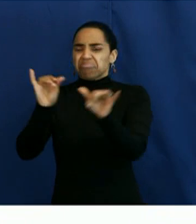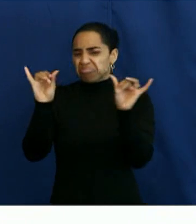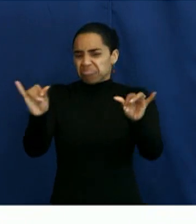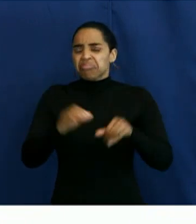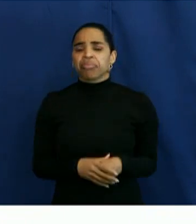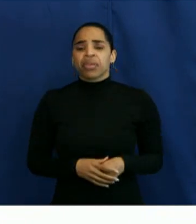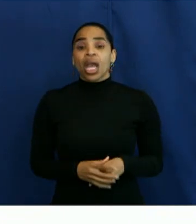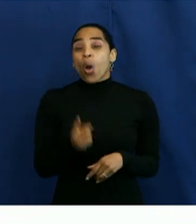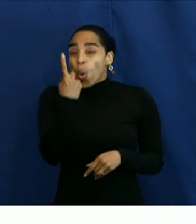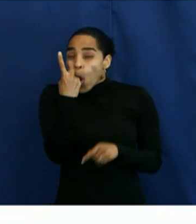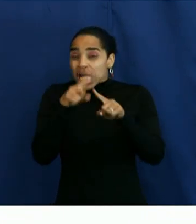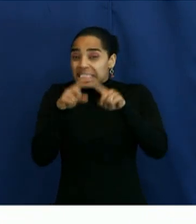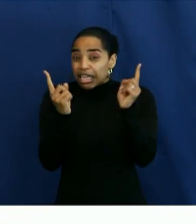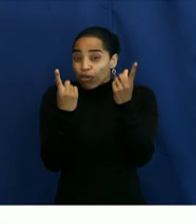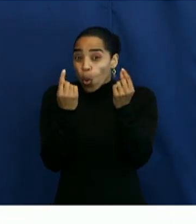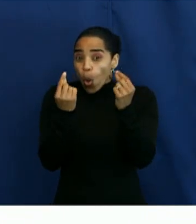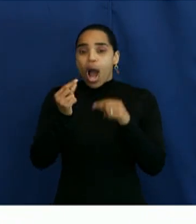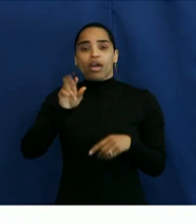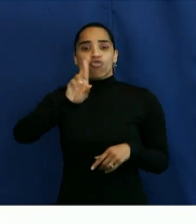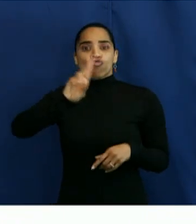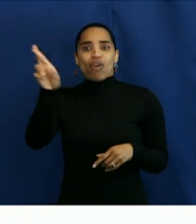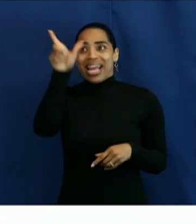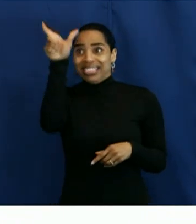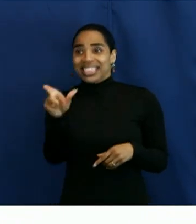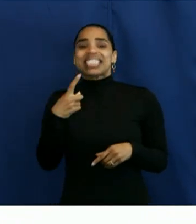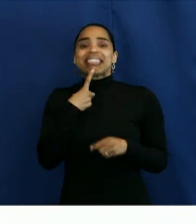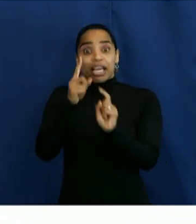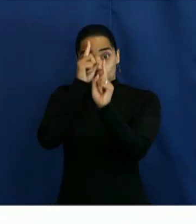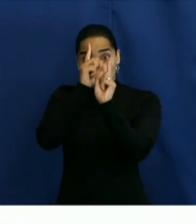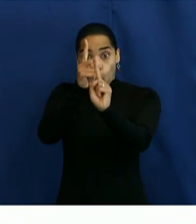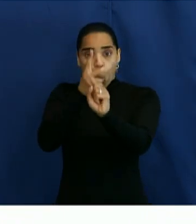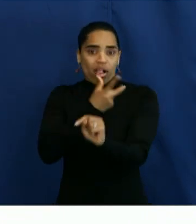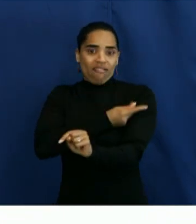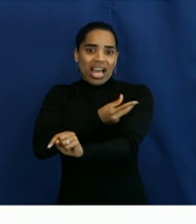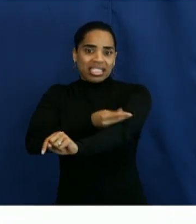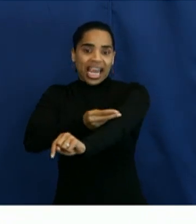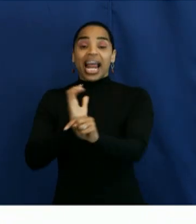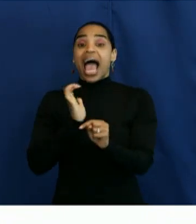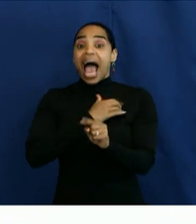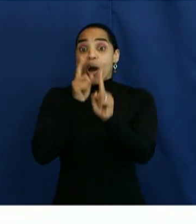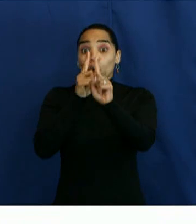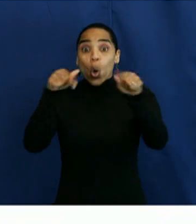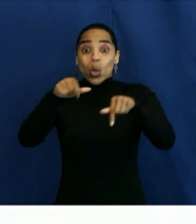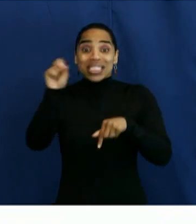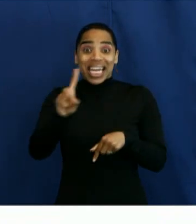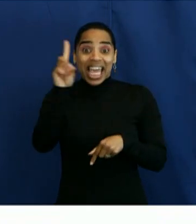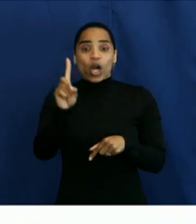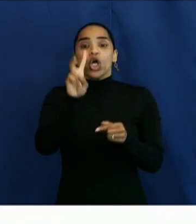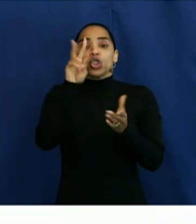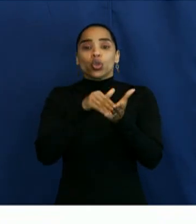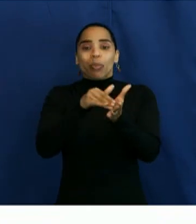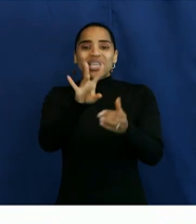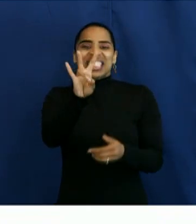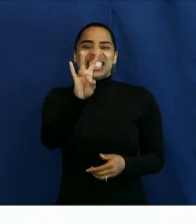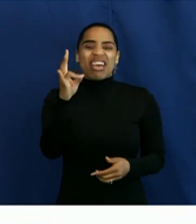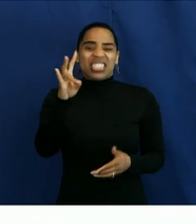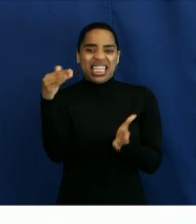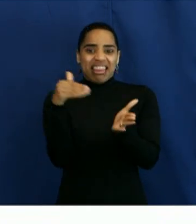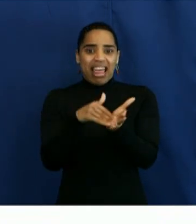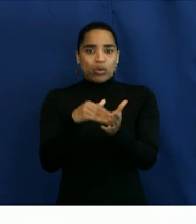little bit different, you'll see there on the right-hand side, is the goal vaccinated. We know our goal for San Diego County is 2,017